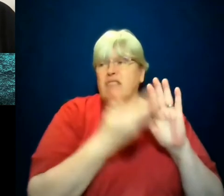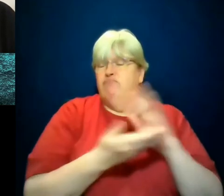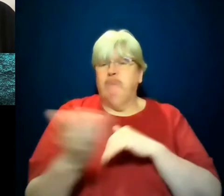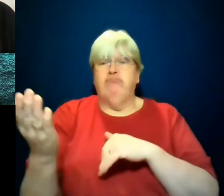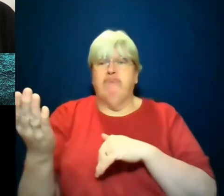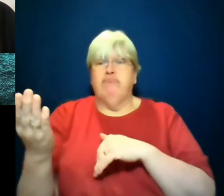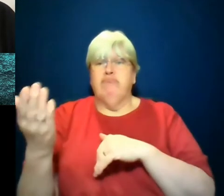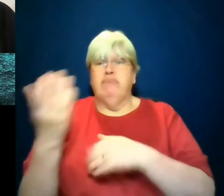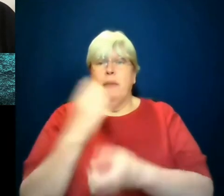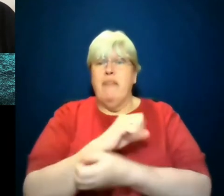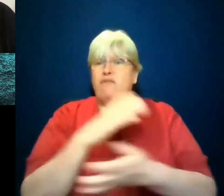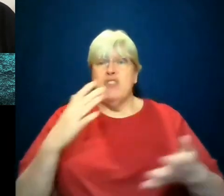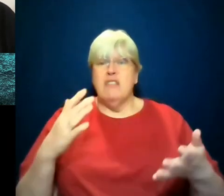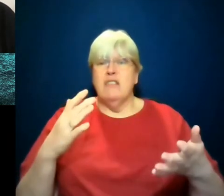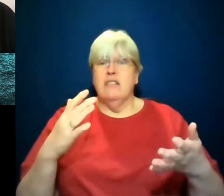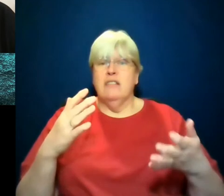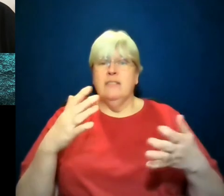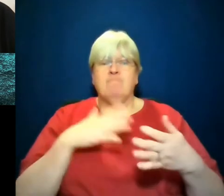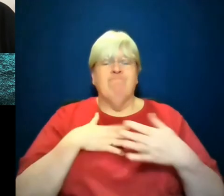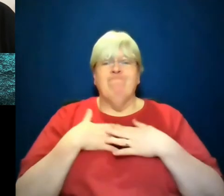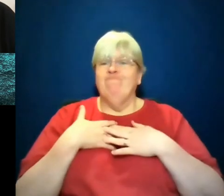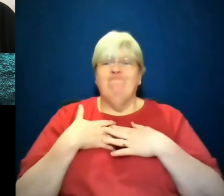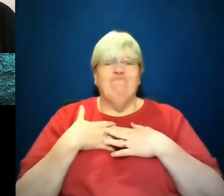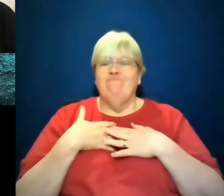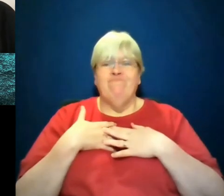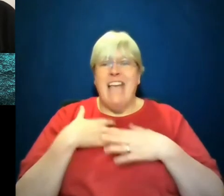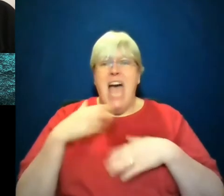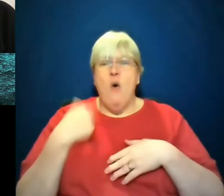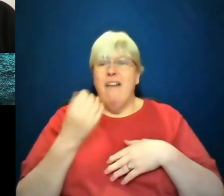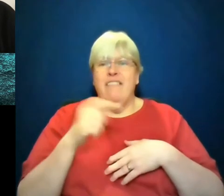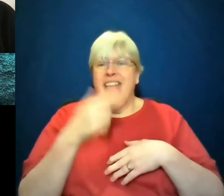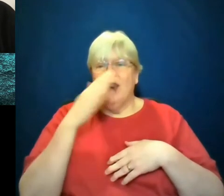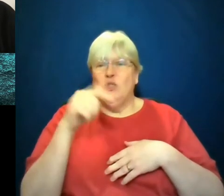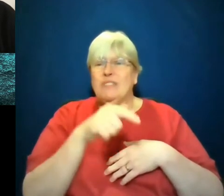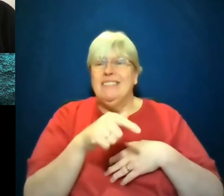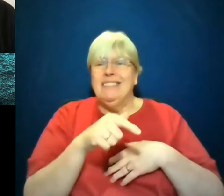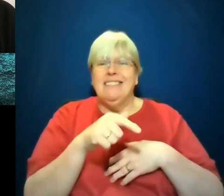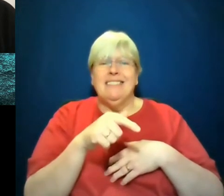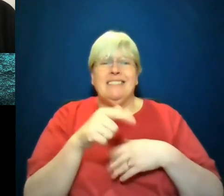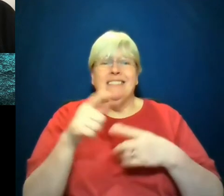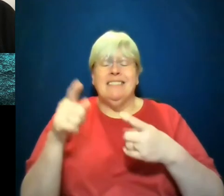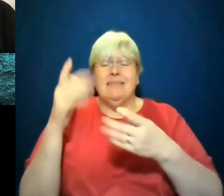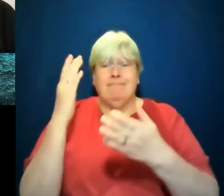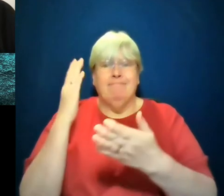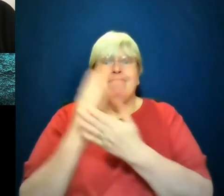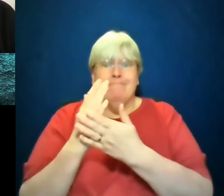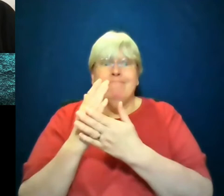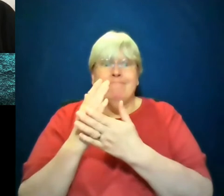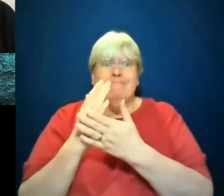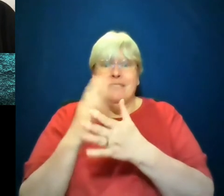And I do not walk around with that privilege. They for that very, very first part of it were